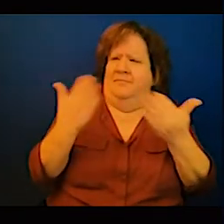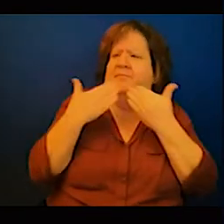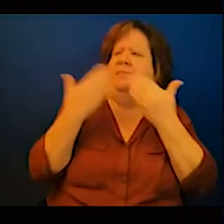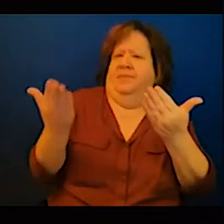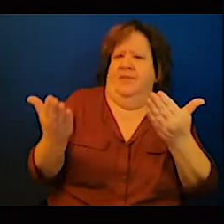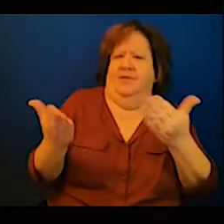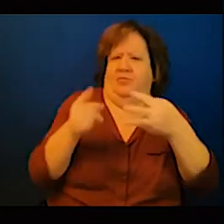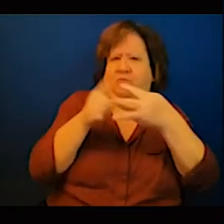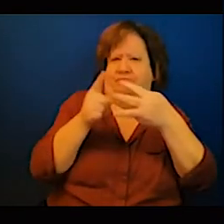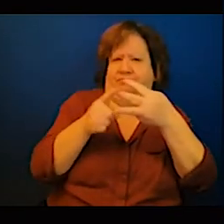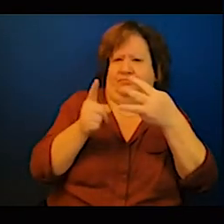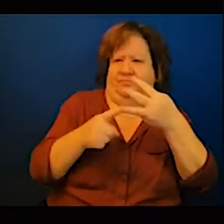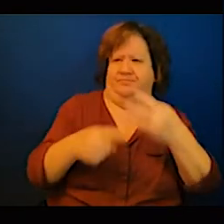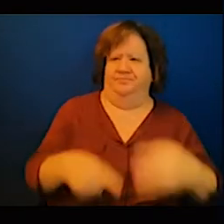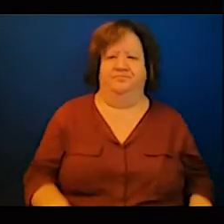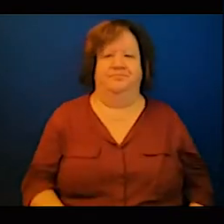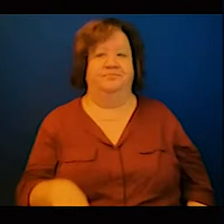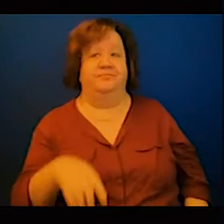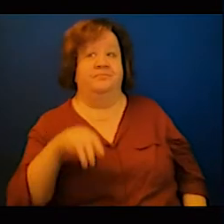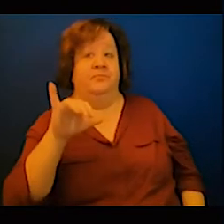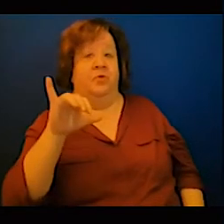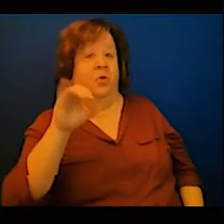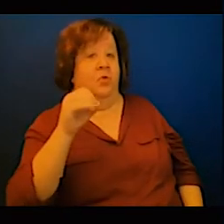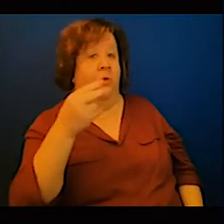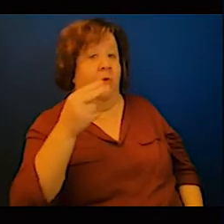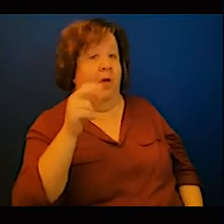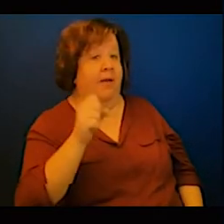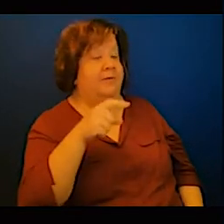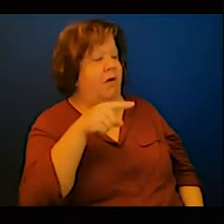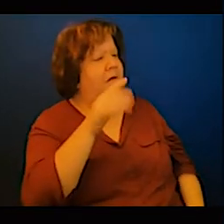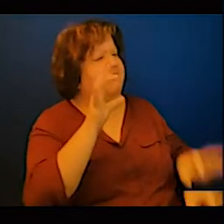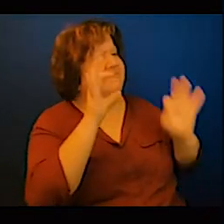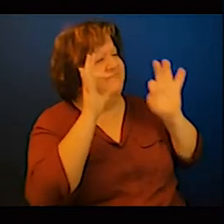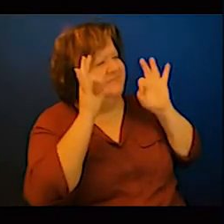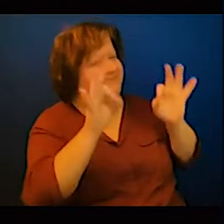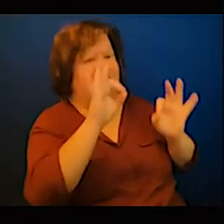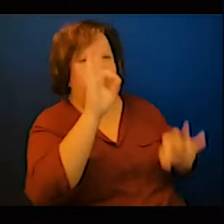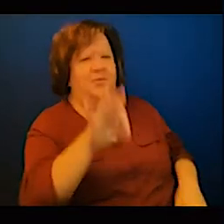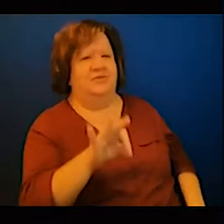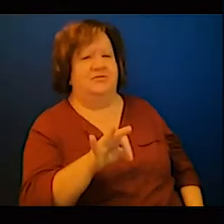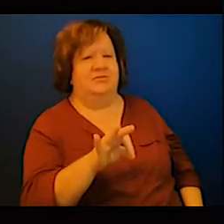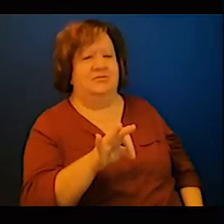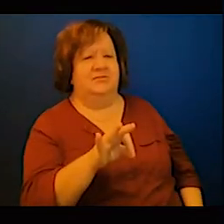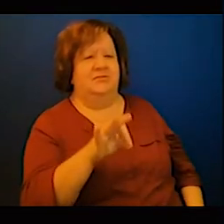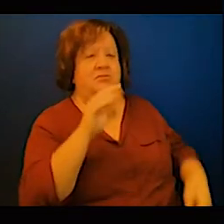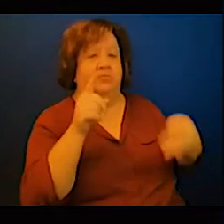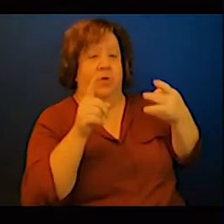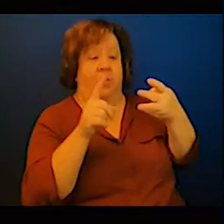the floor. And then with Musa, and then we'll go, go back to Albert, please.